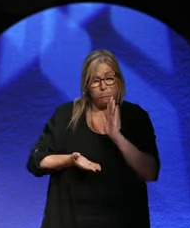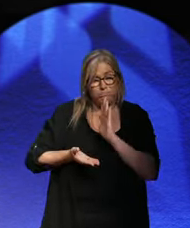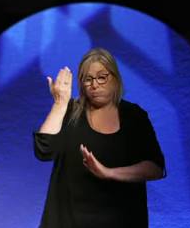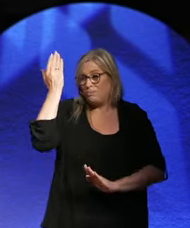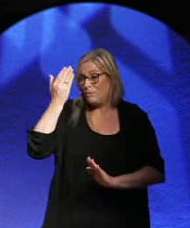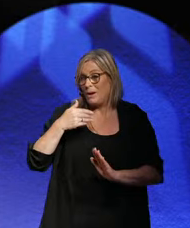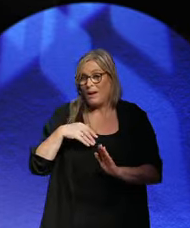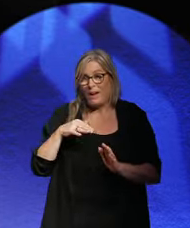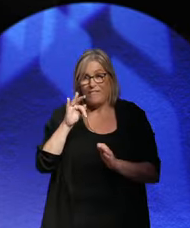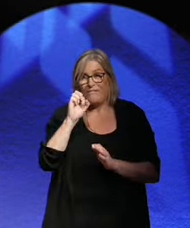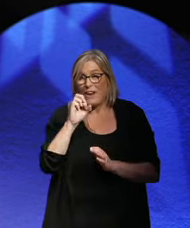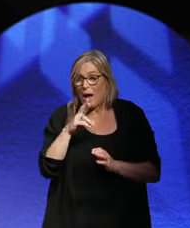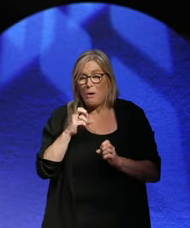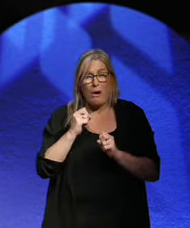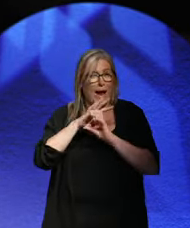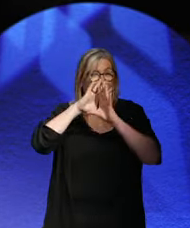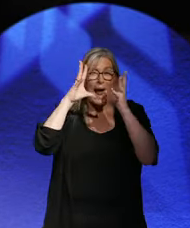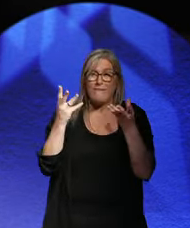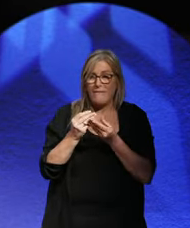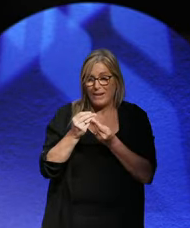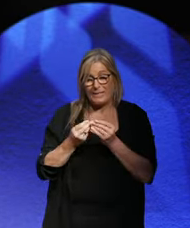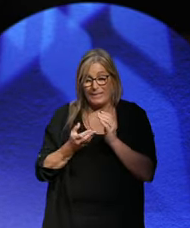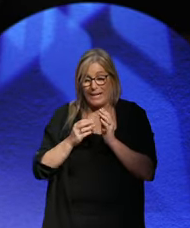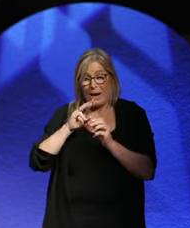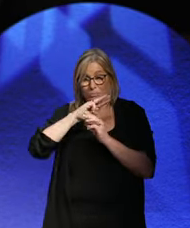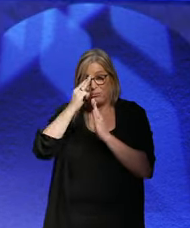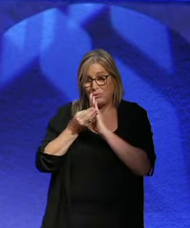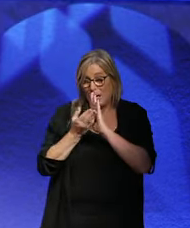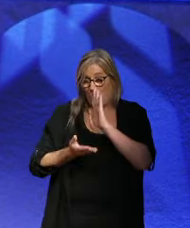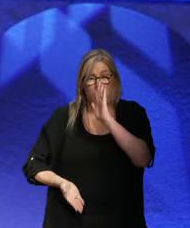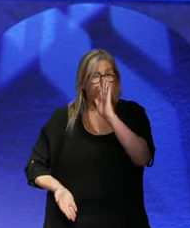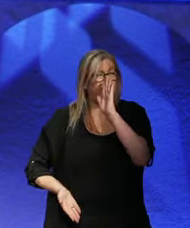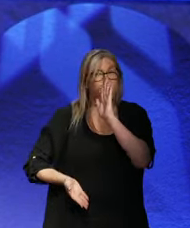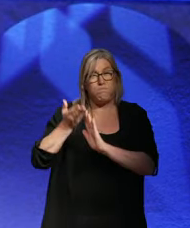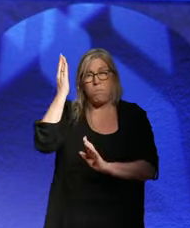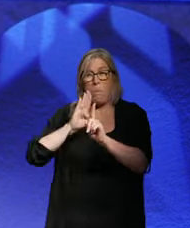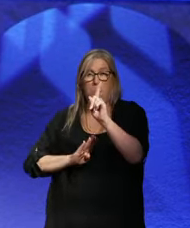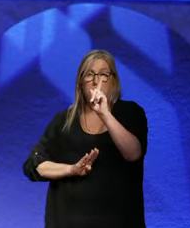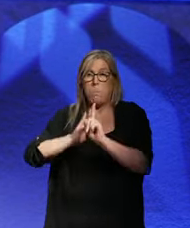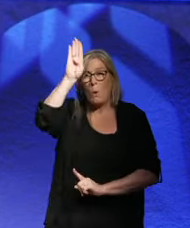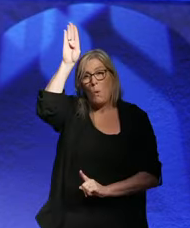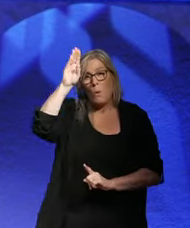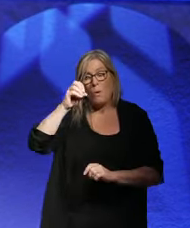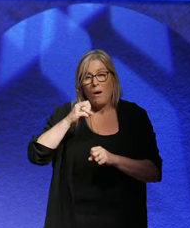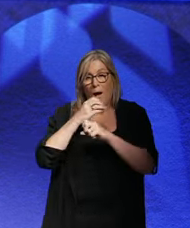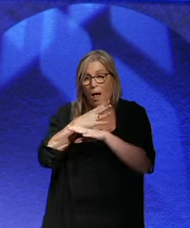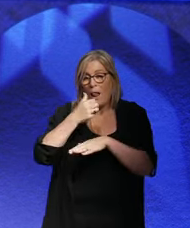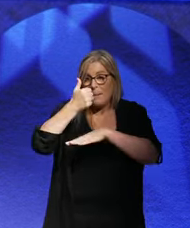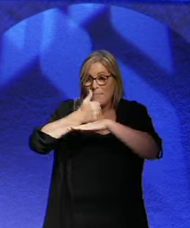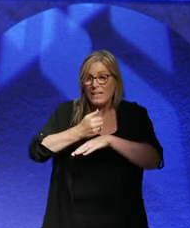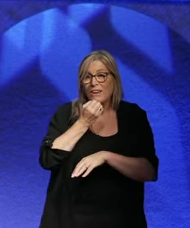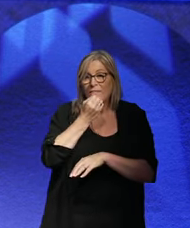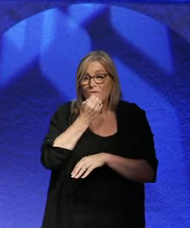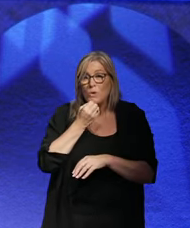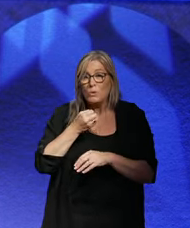of flour from 2,400 to 6,600. All basic food items rose in a similar manner.